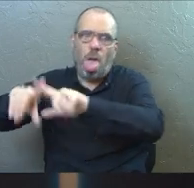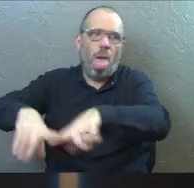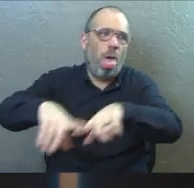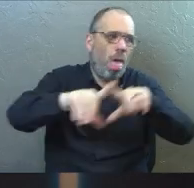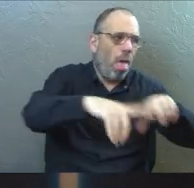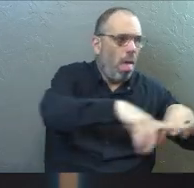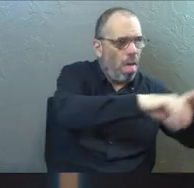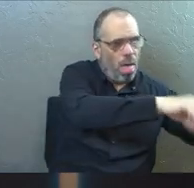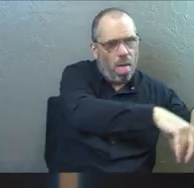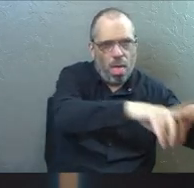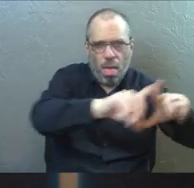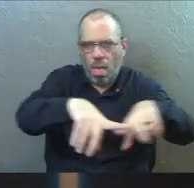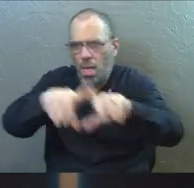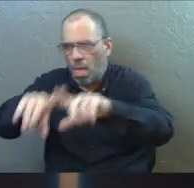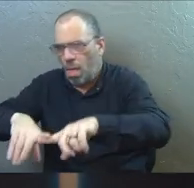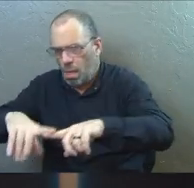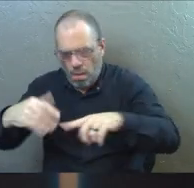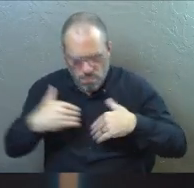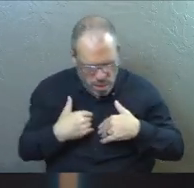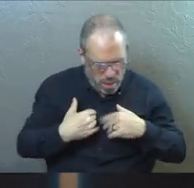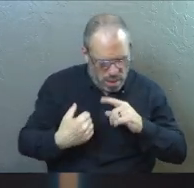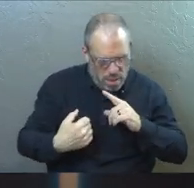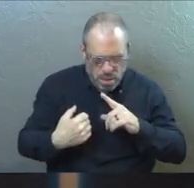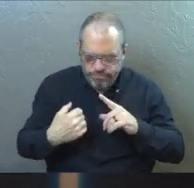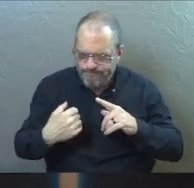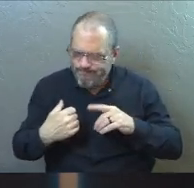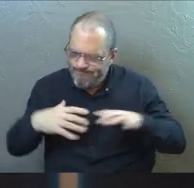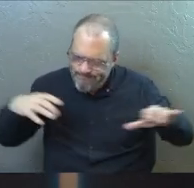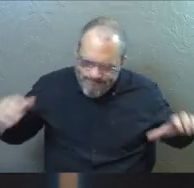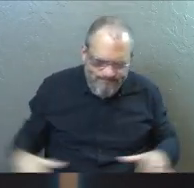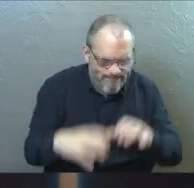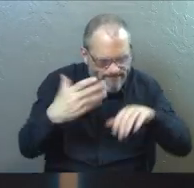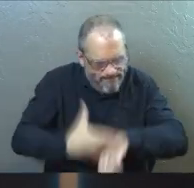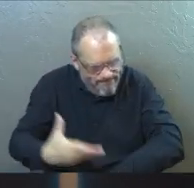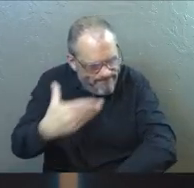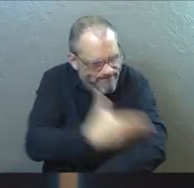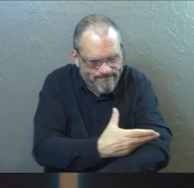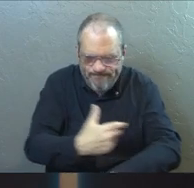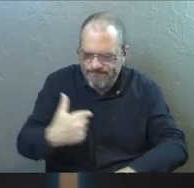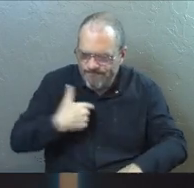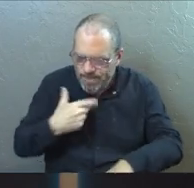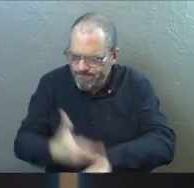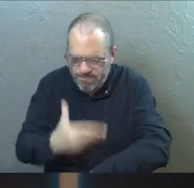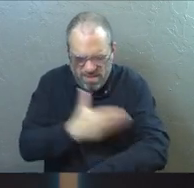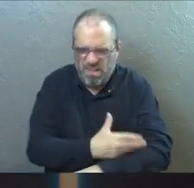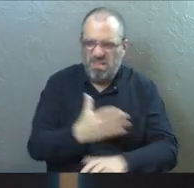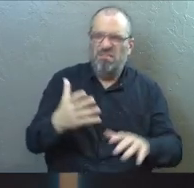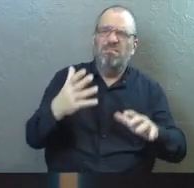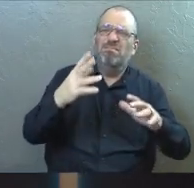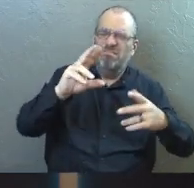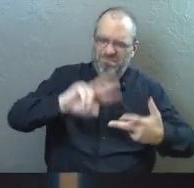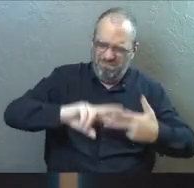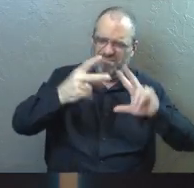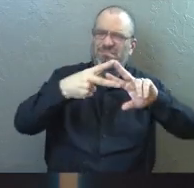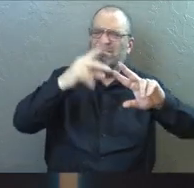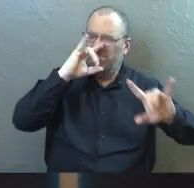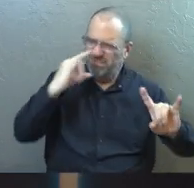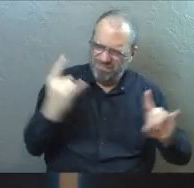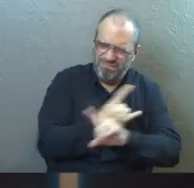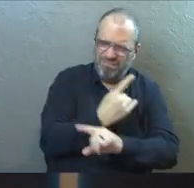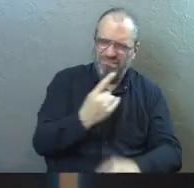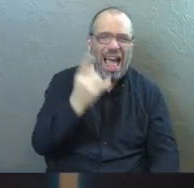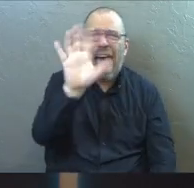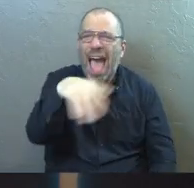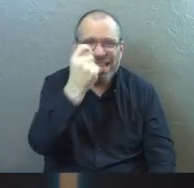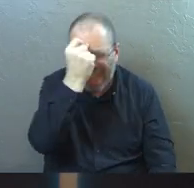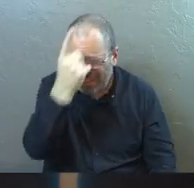I'm the one who beats myself into improvement. I don't understand this other way. And I don't, I get